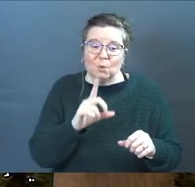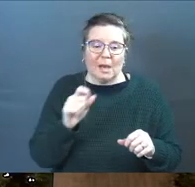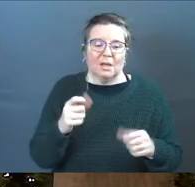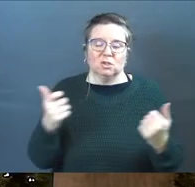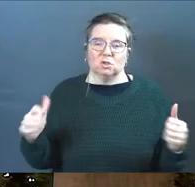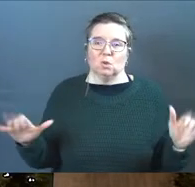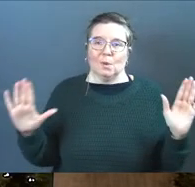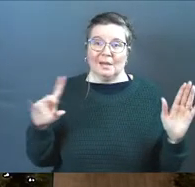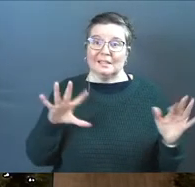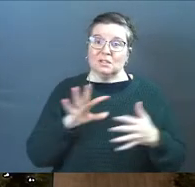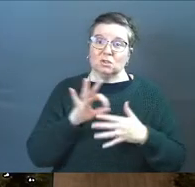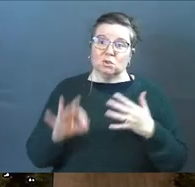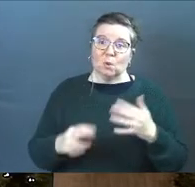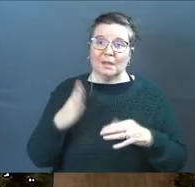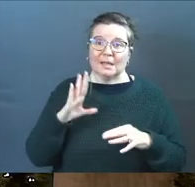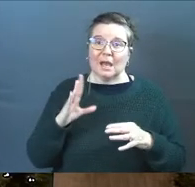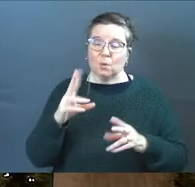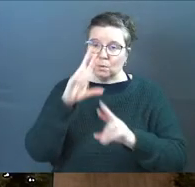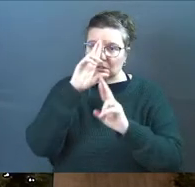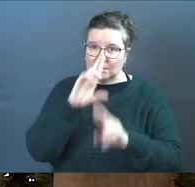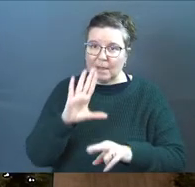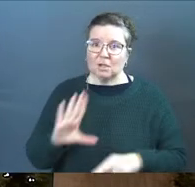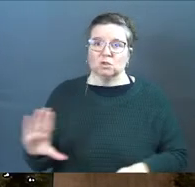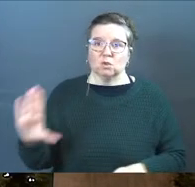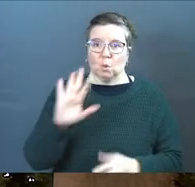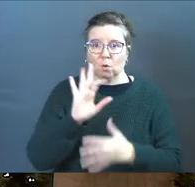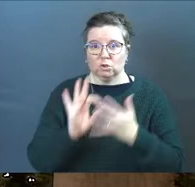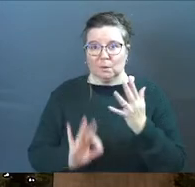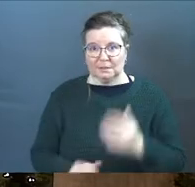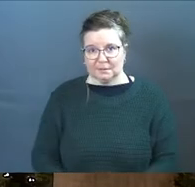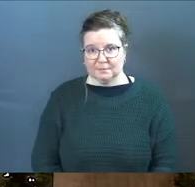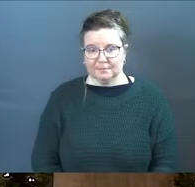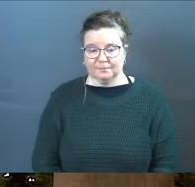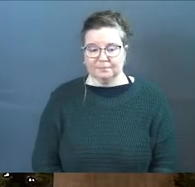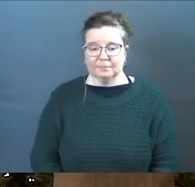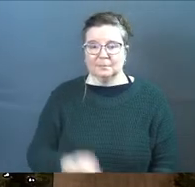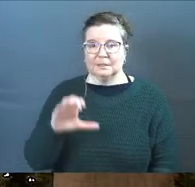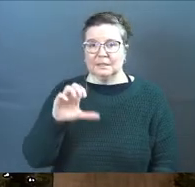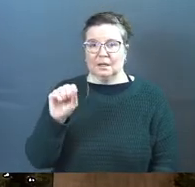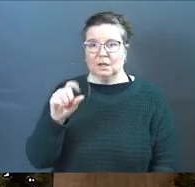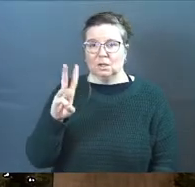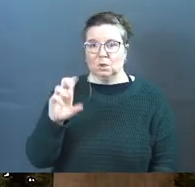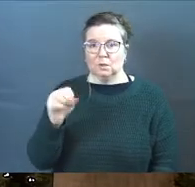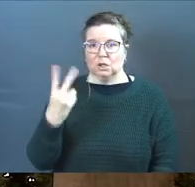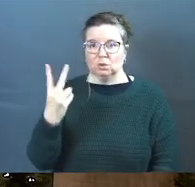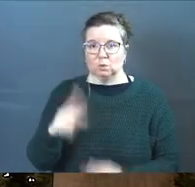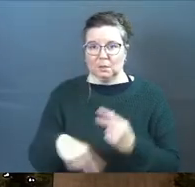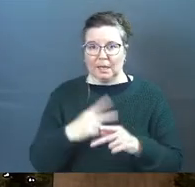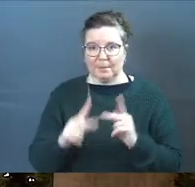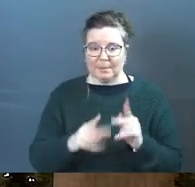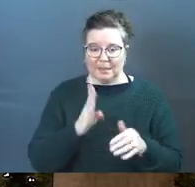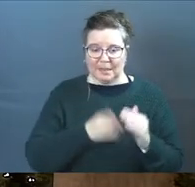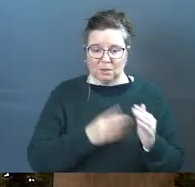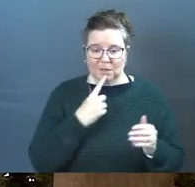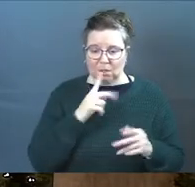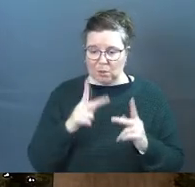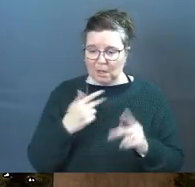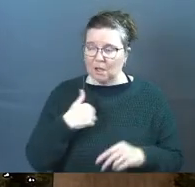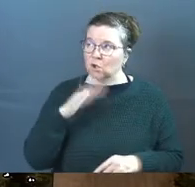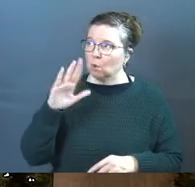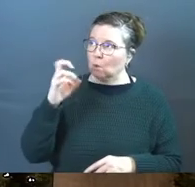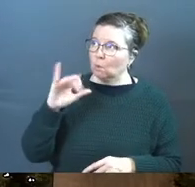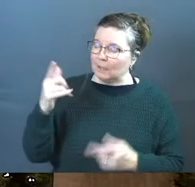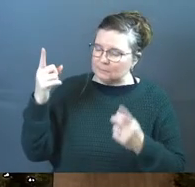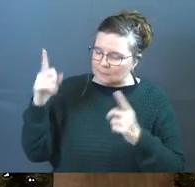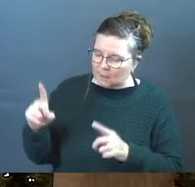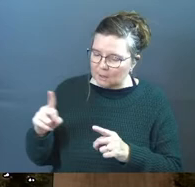and surrender is a choice and God respects your choice C.S. said there are only two kinds of people in the end those who say to God they will